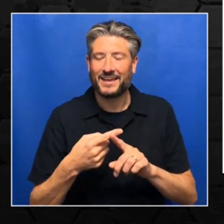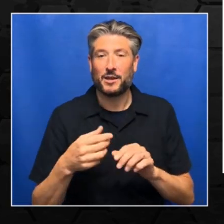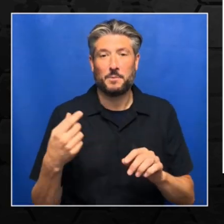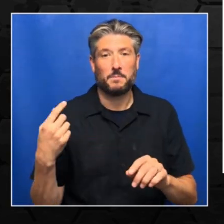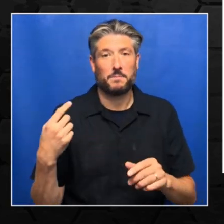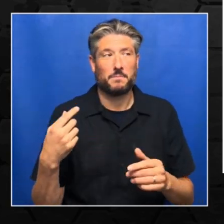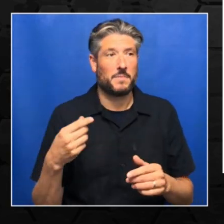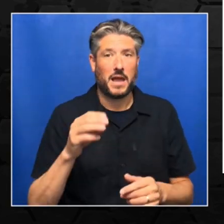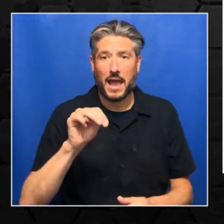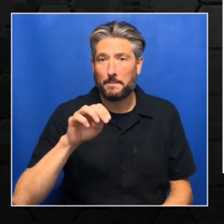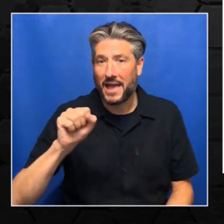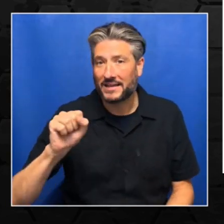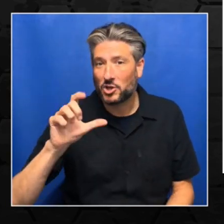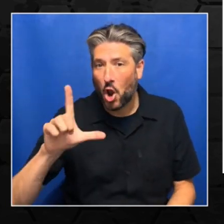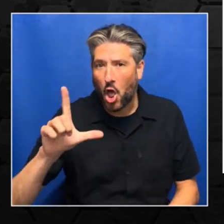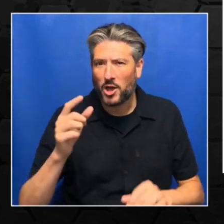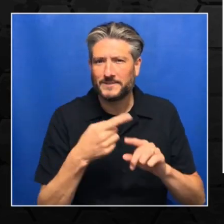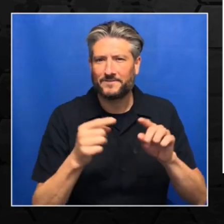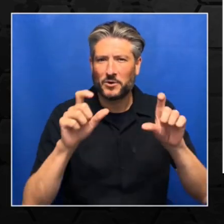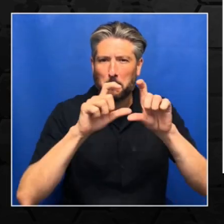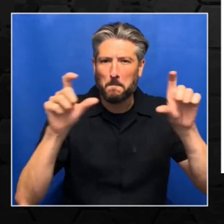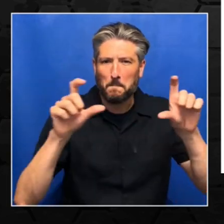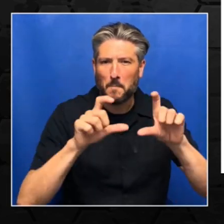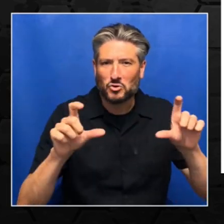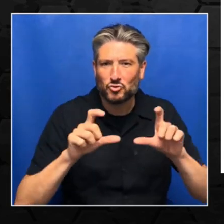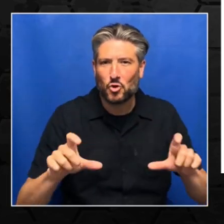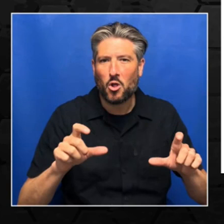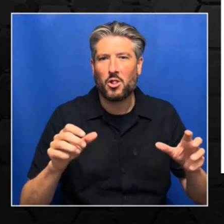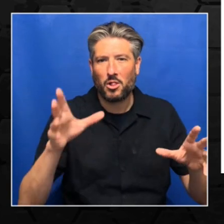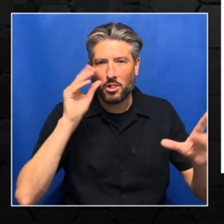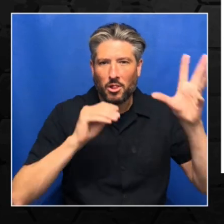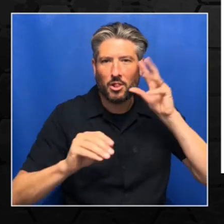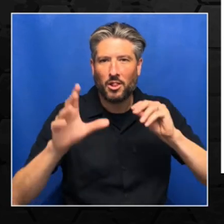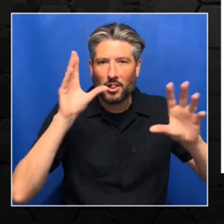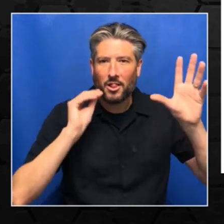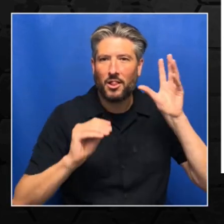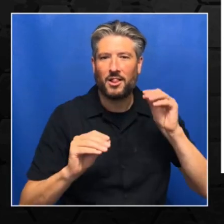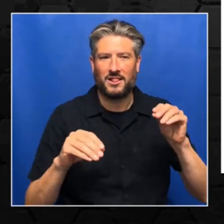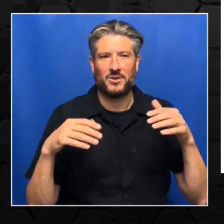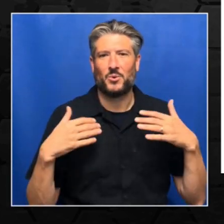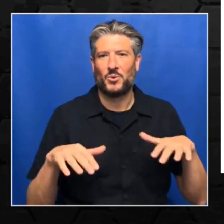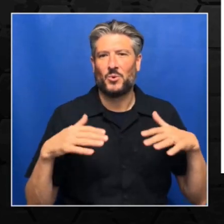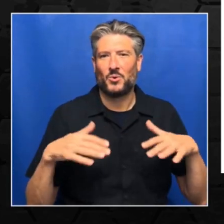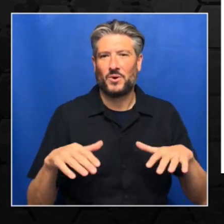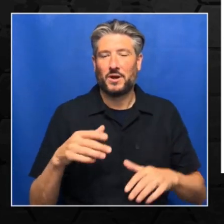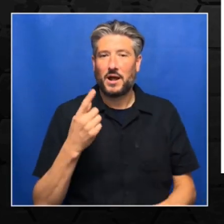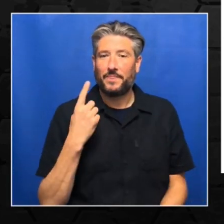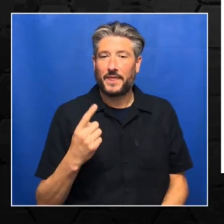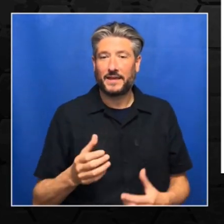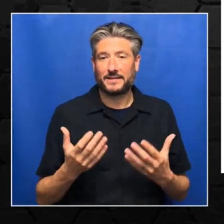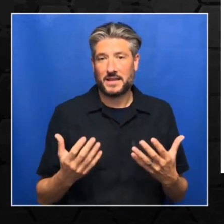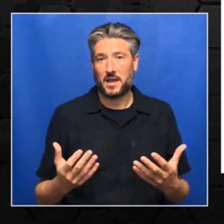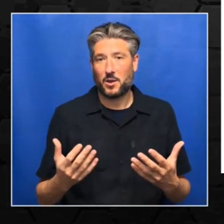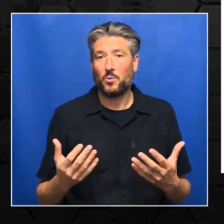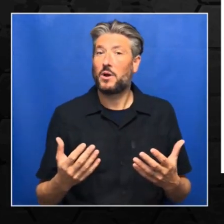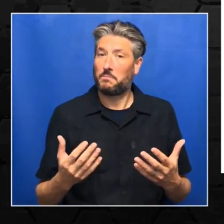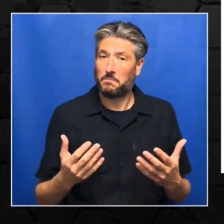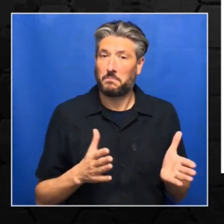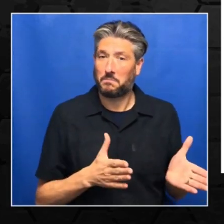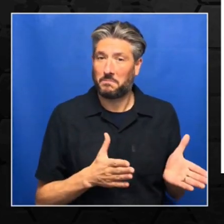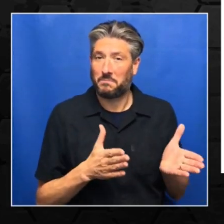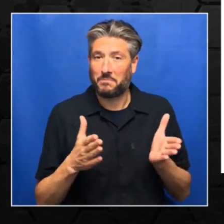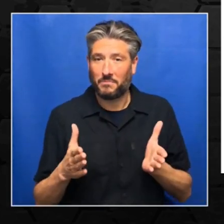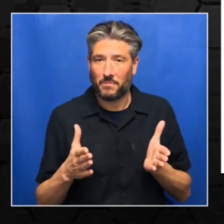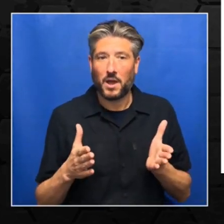that people can use to go ahead and get started. I think it's time. We'll continue the discussion of this AI and deep